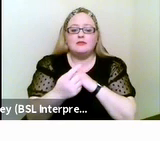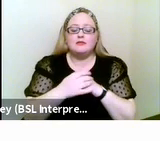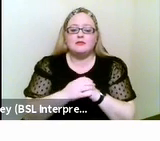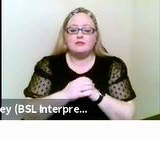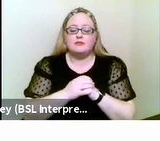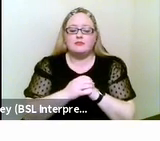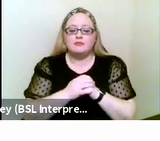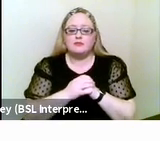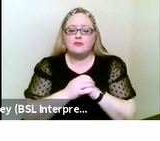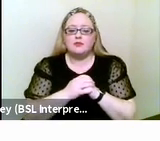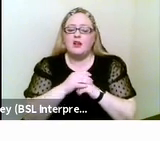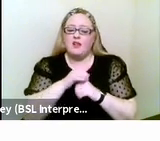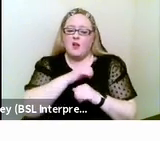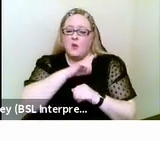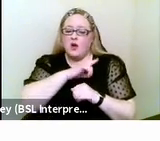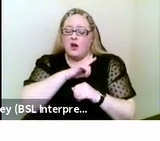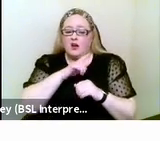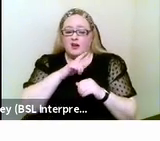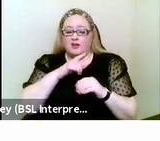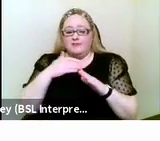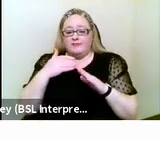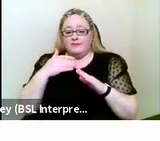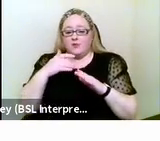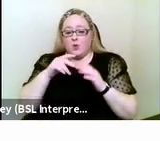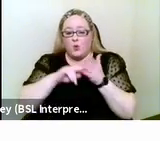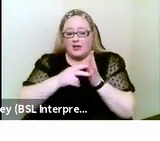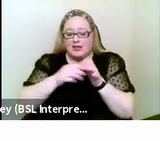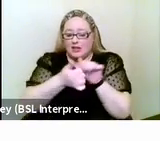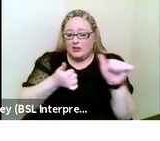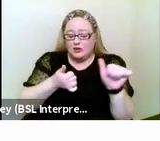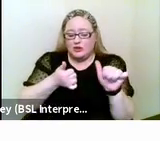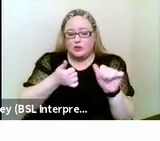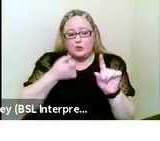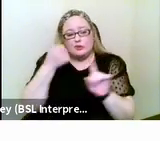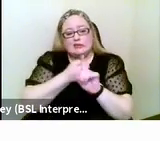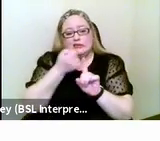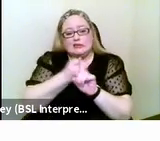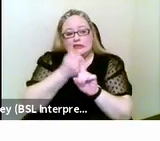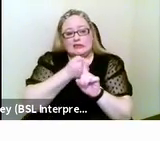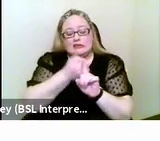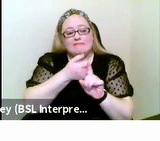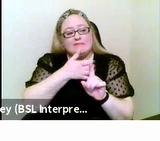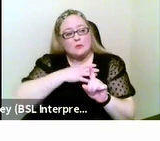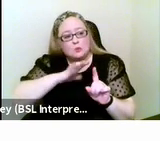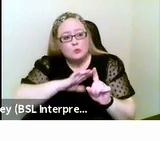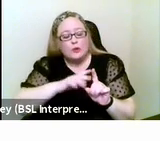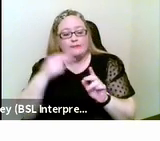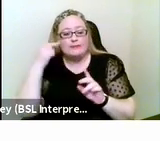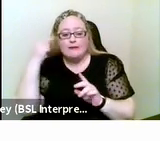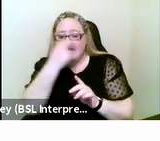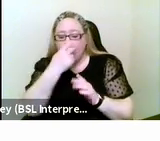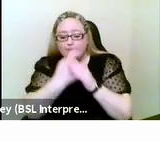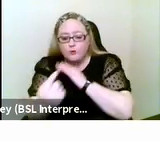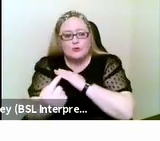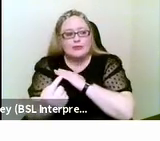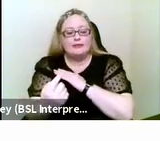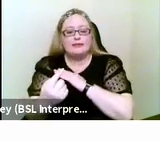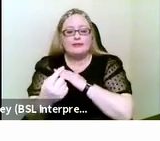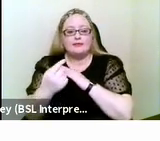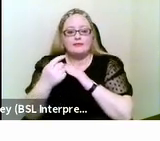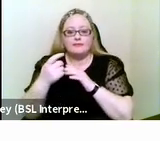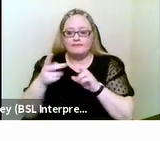of organizations organizations campaigning for recognition of deafblindness as a unique impairment has been so